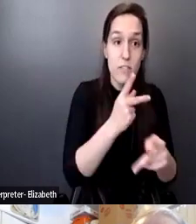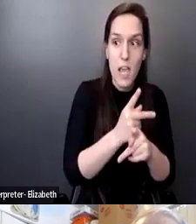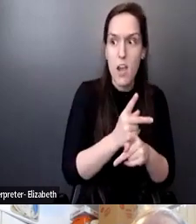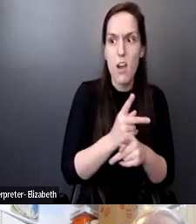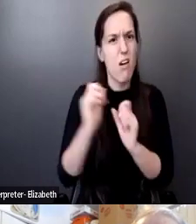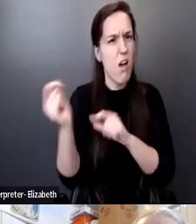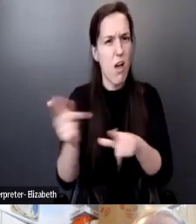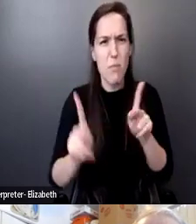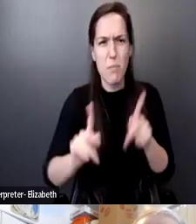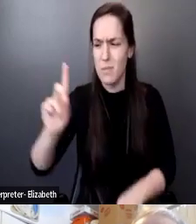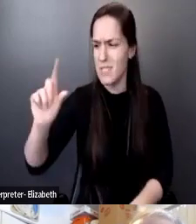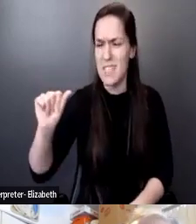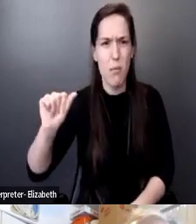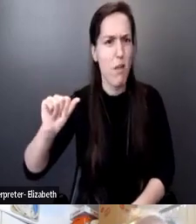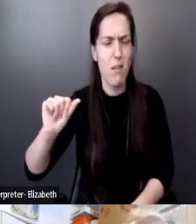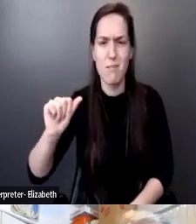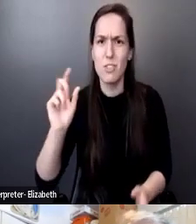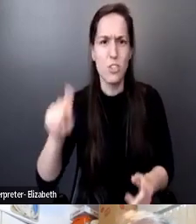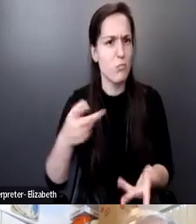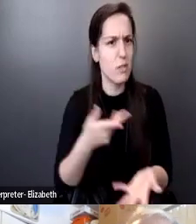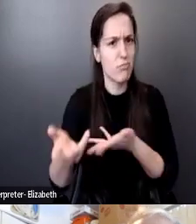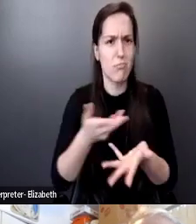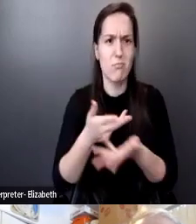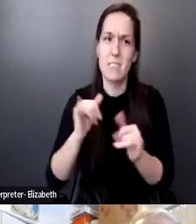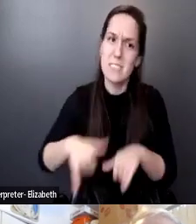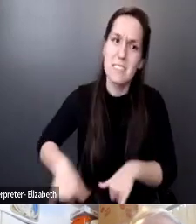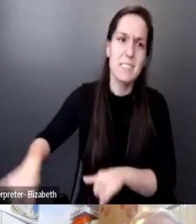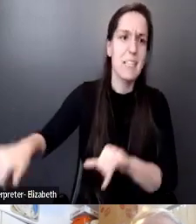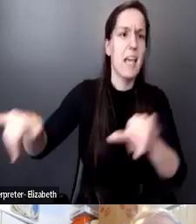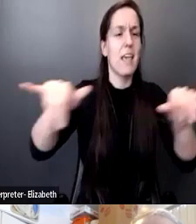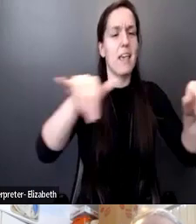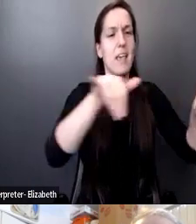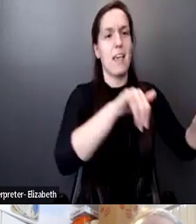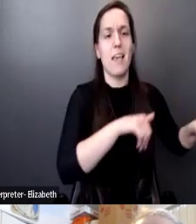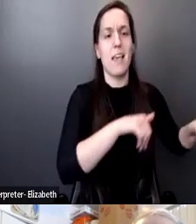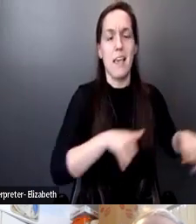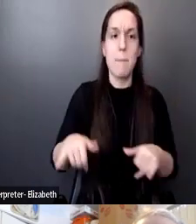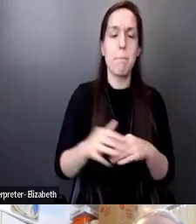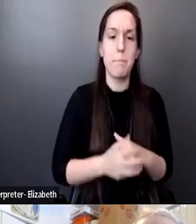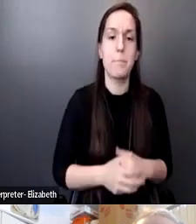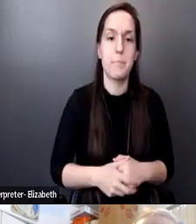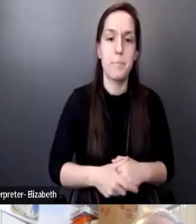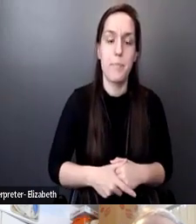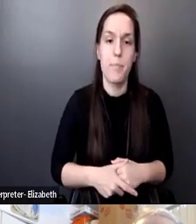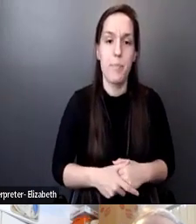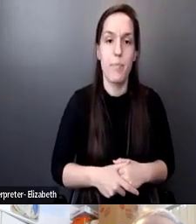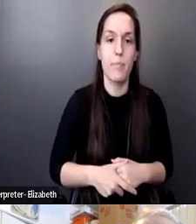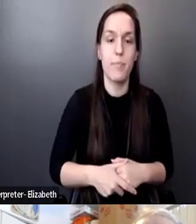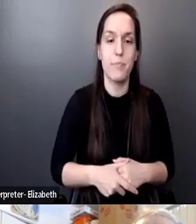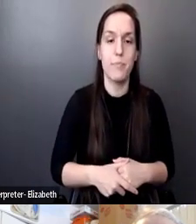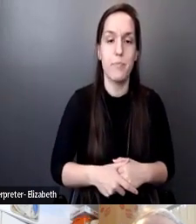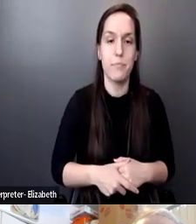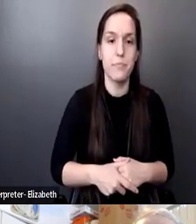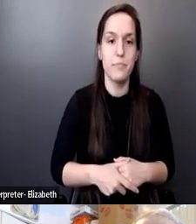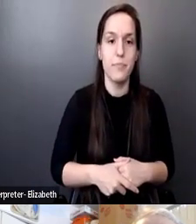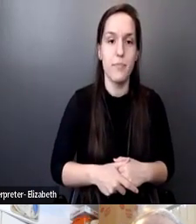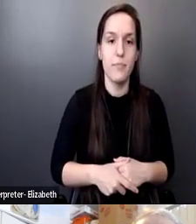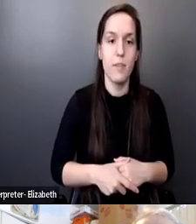and treated in the same way as everybody else. And that was really a question of how